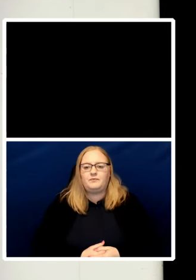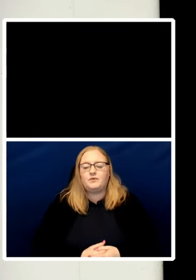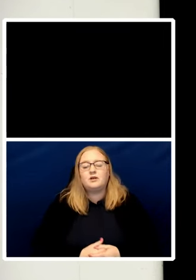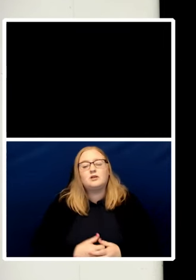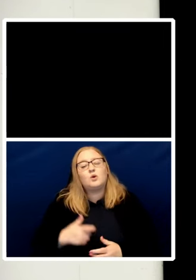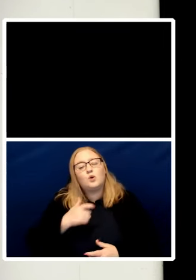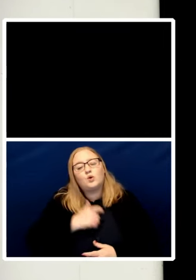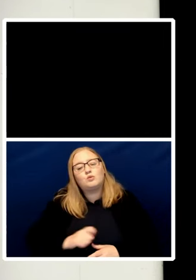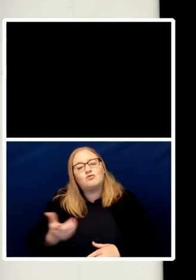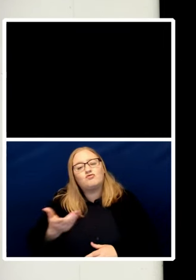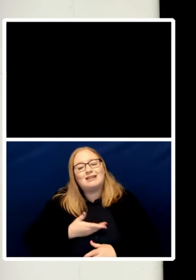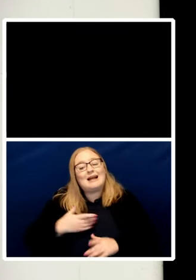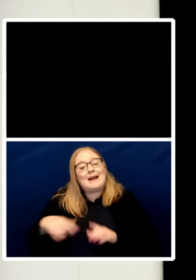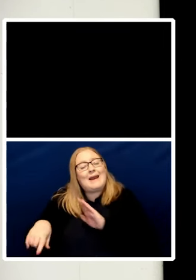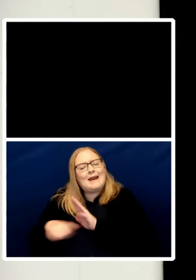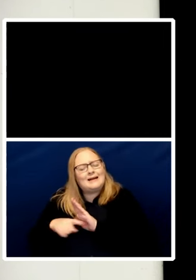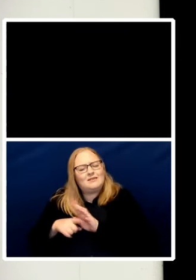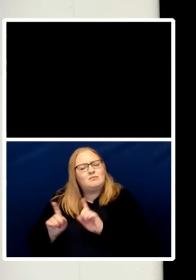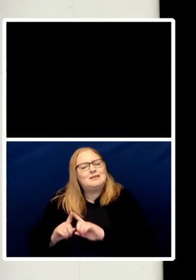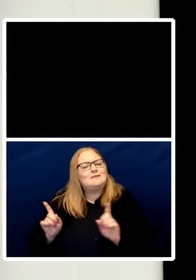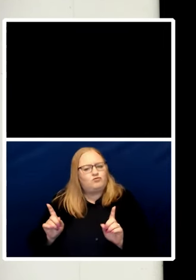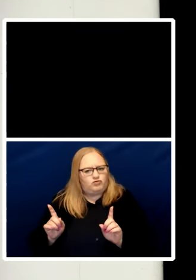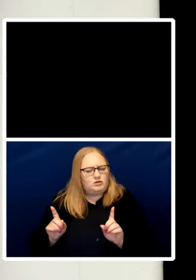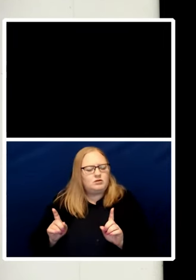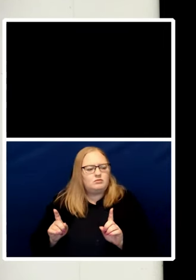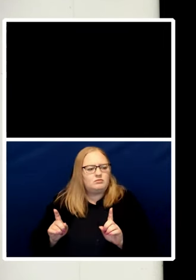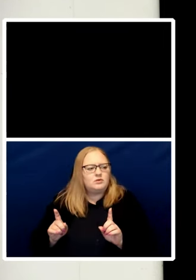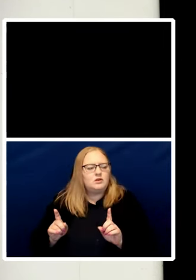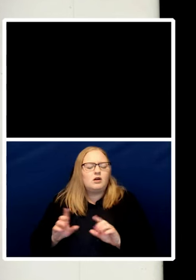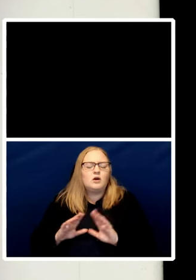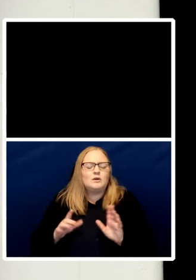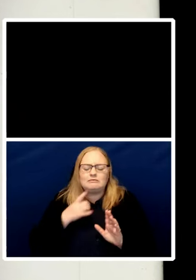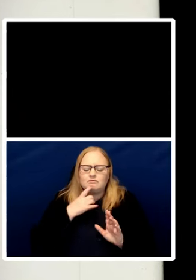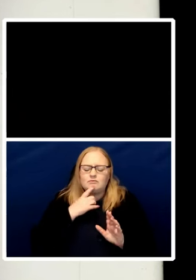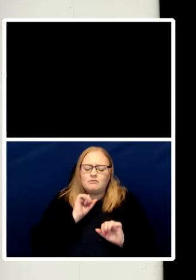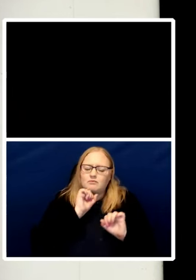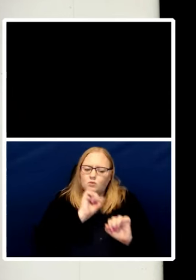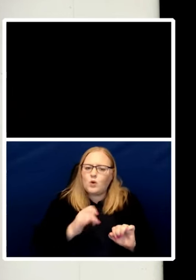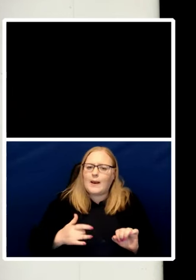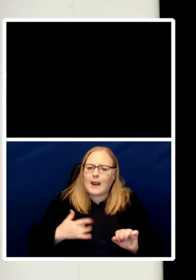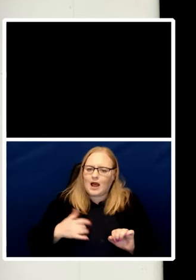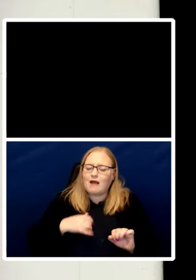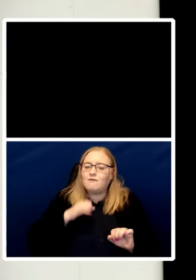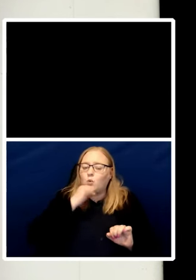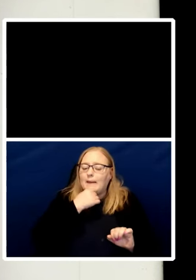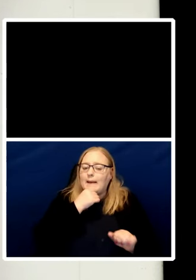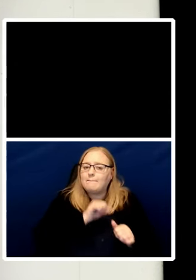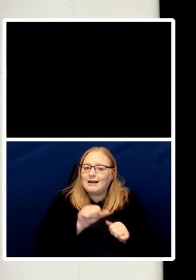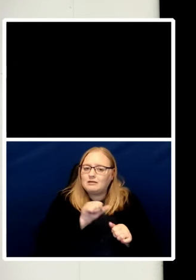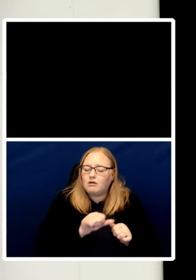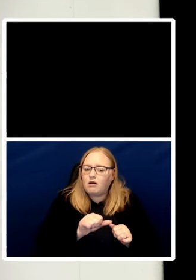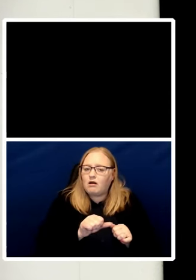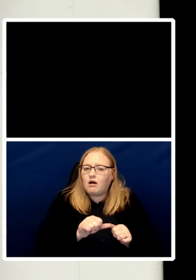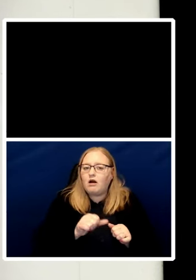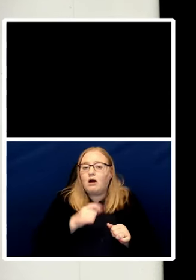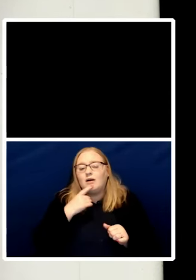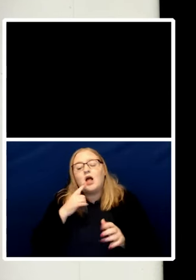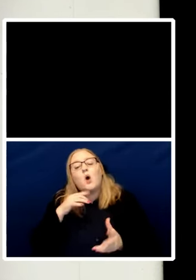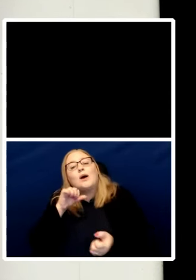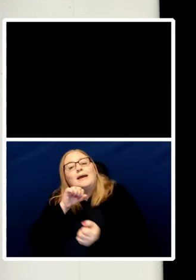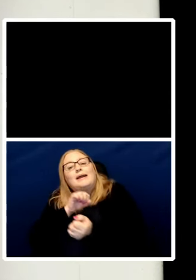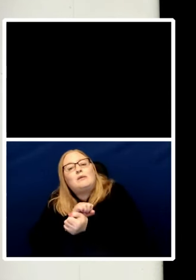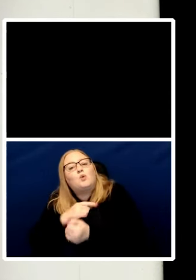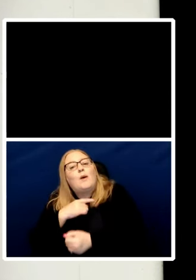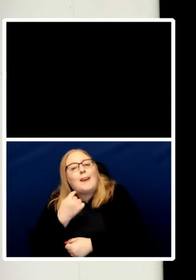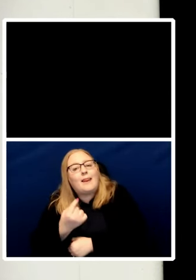it's not saying we'll give you a better life it's saying we'll keep you alive we'll stop people killing you and in